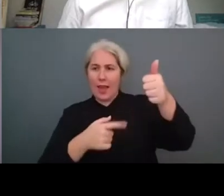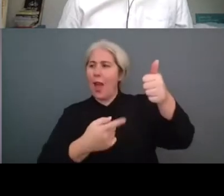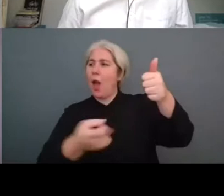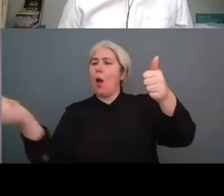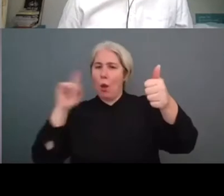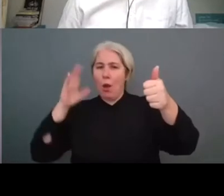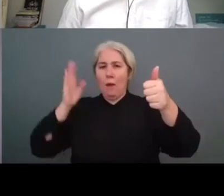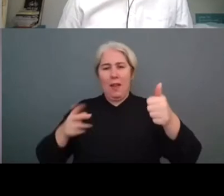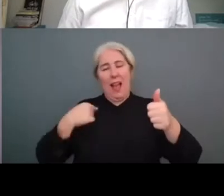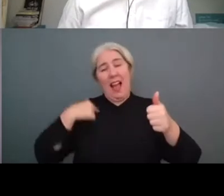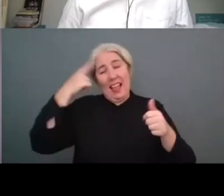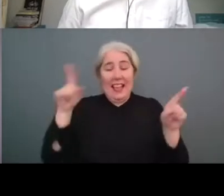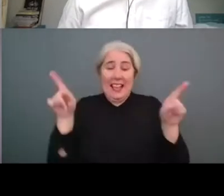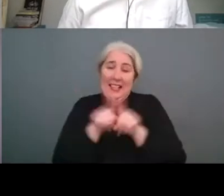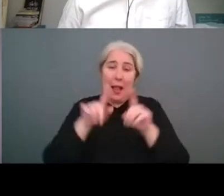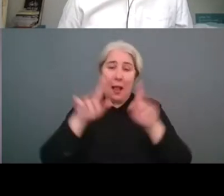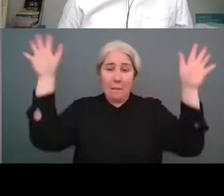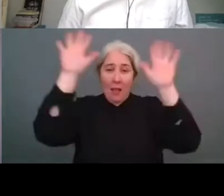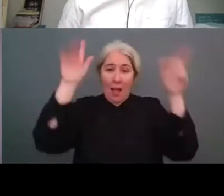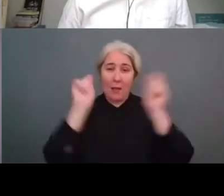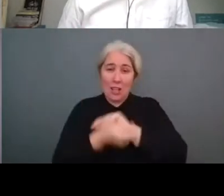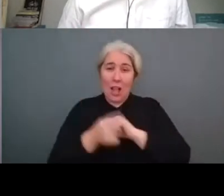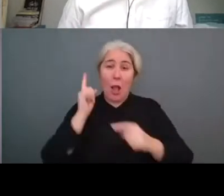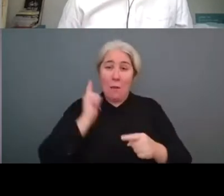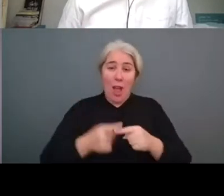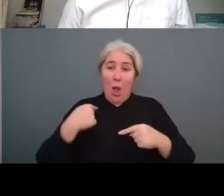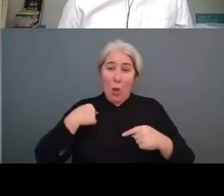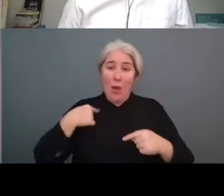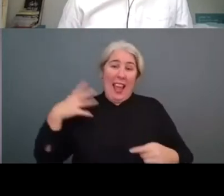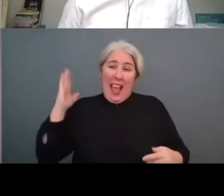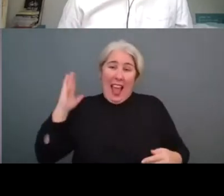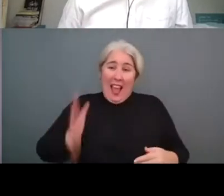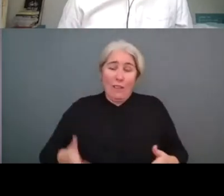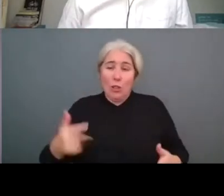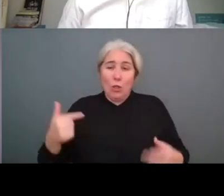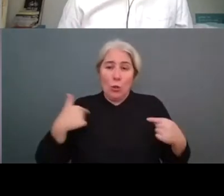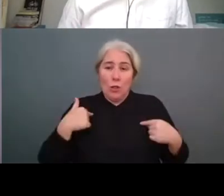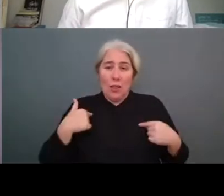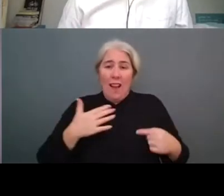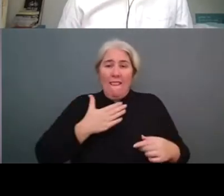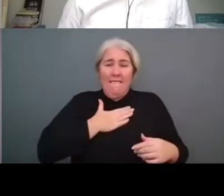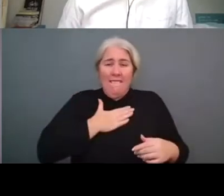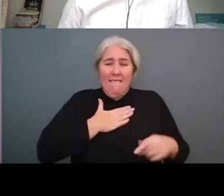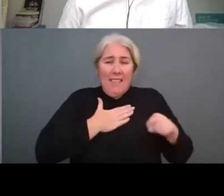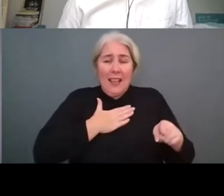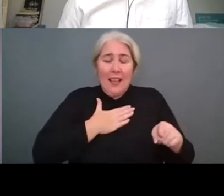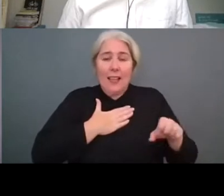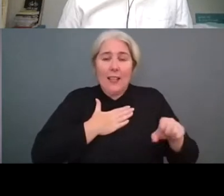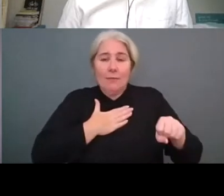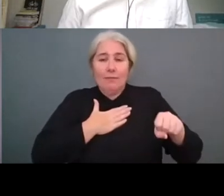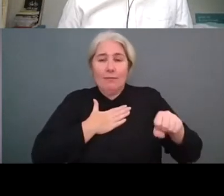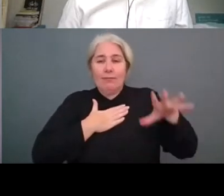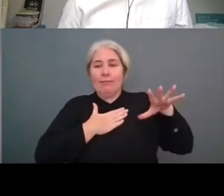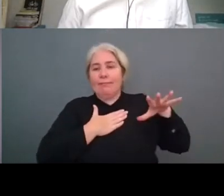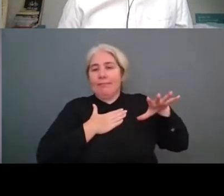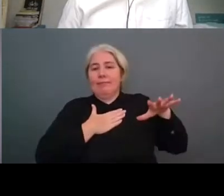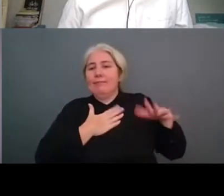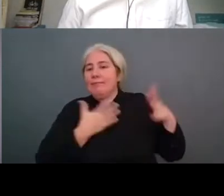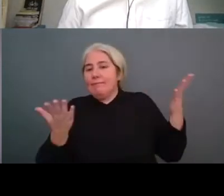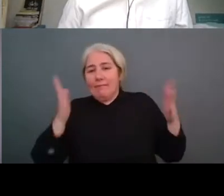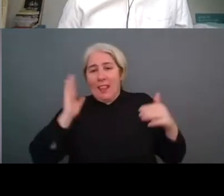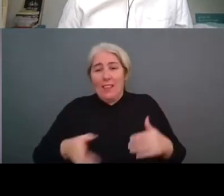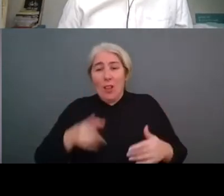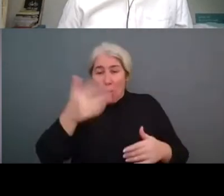i was going to say sacrifice because it is all going to be a sacrifice but if we have sports that so many millions of people watch every day